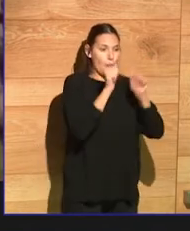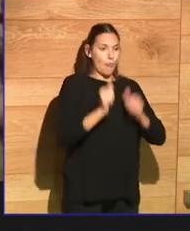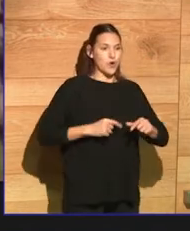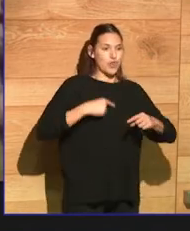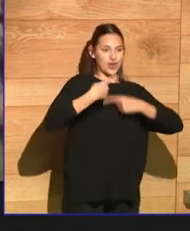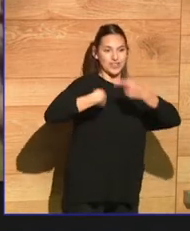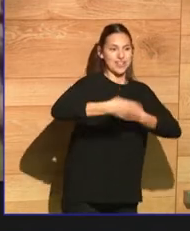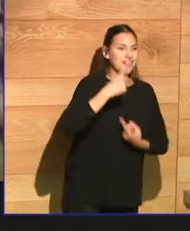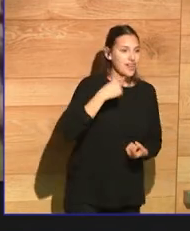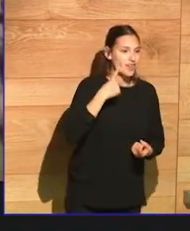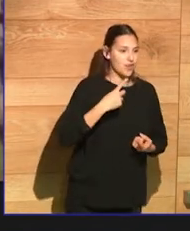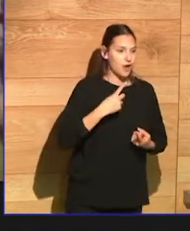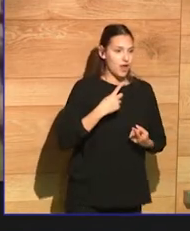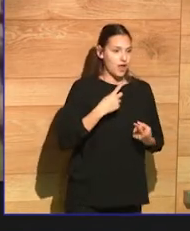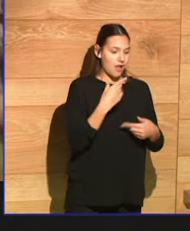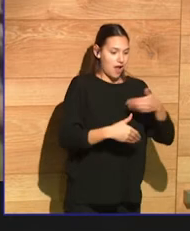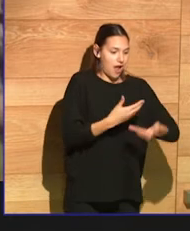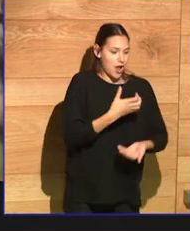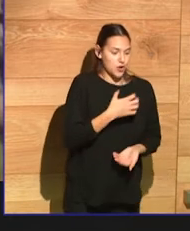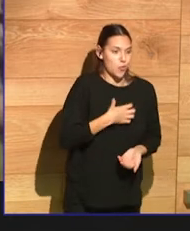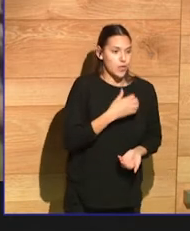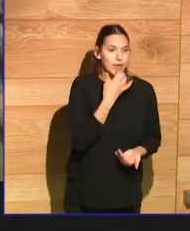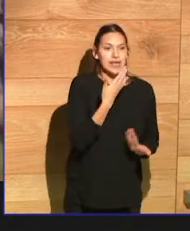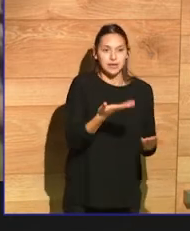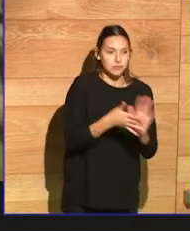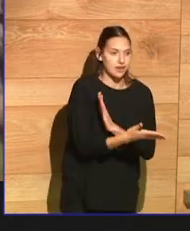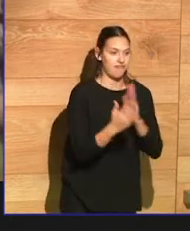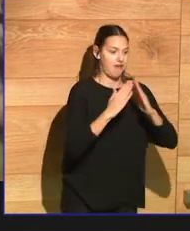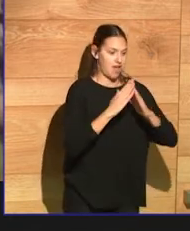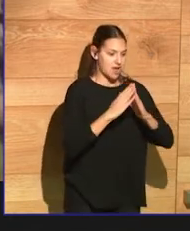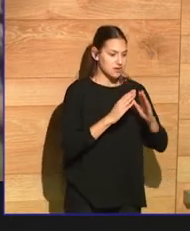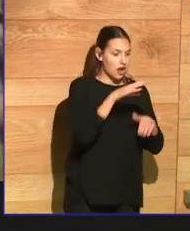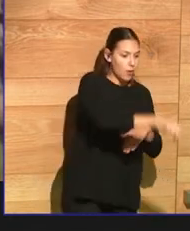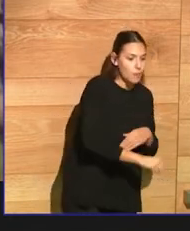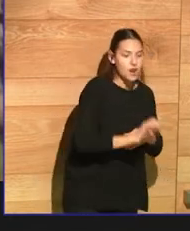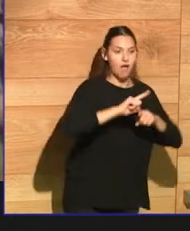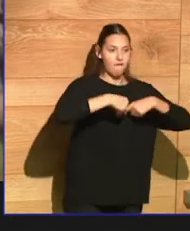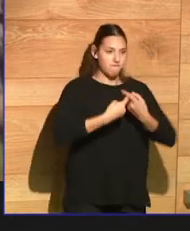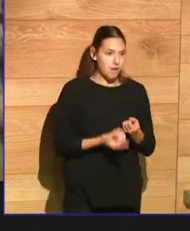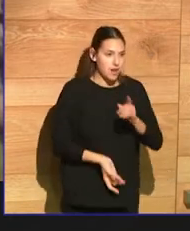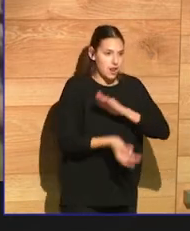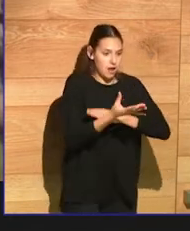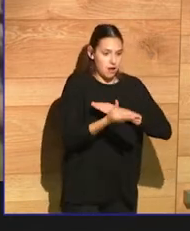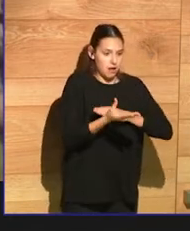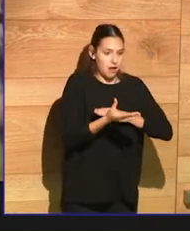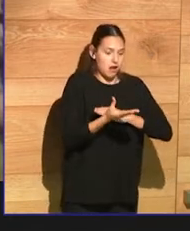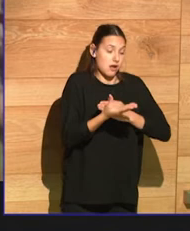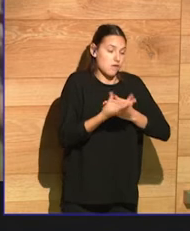household and to begin a family and to begin acquiring financial assets.